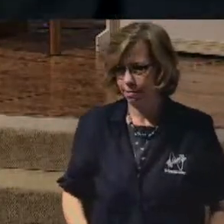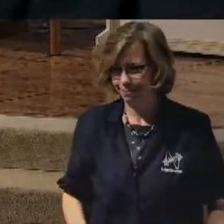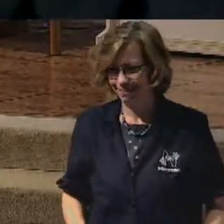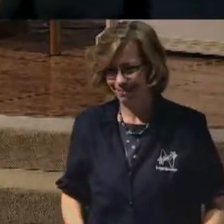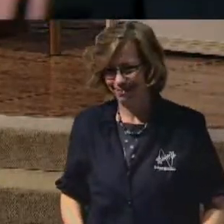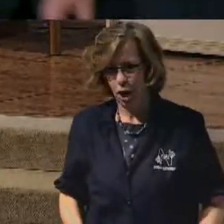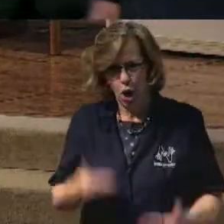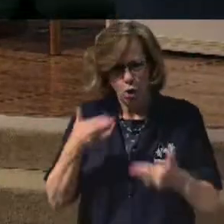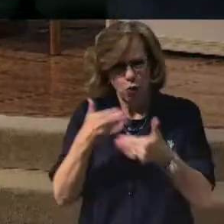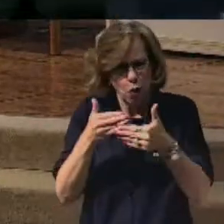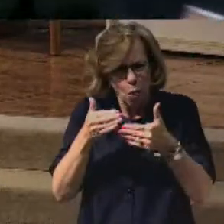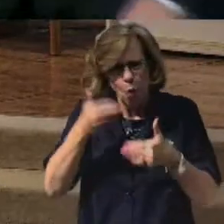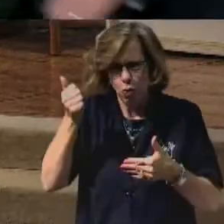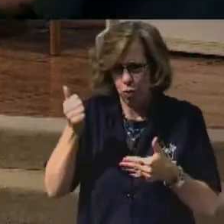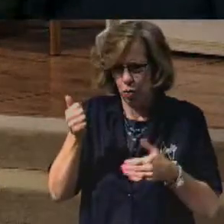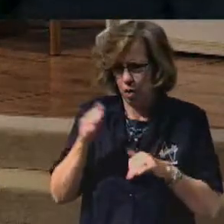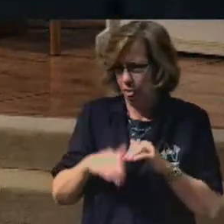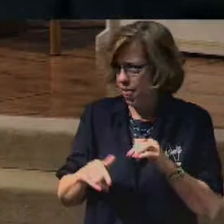Closer than a brother.